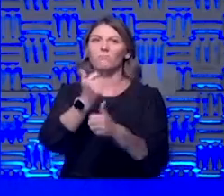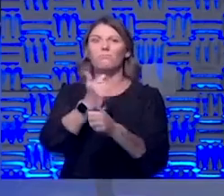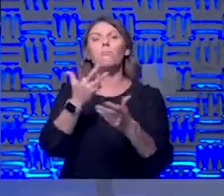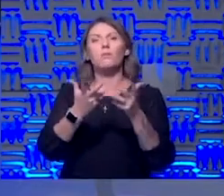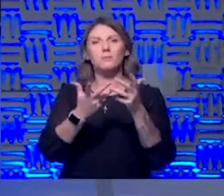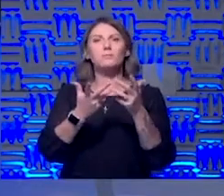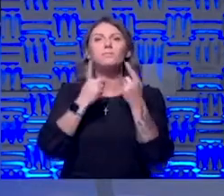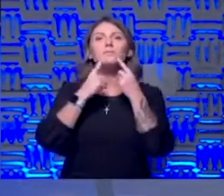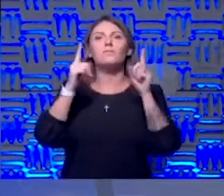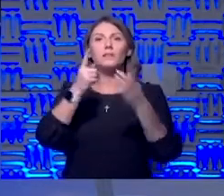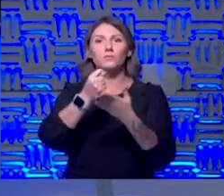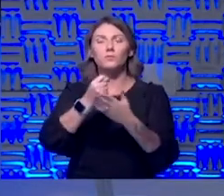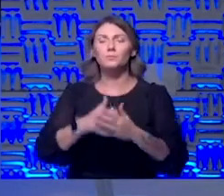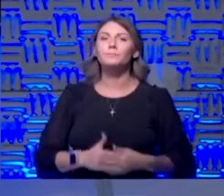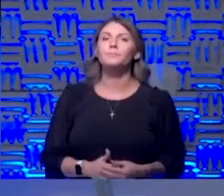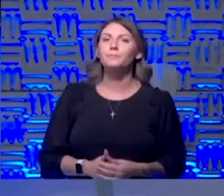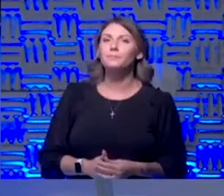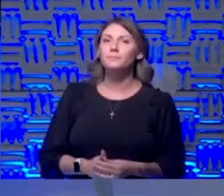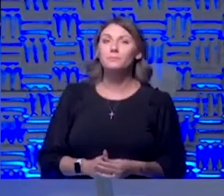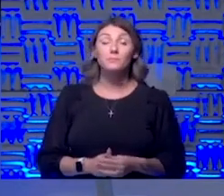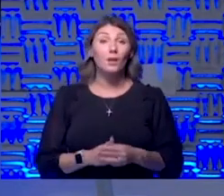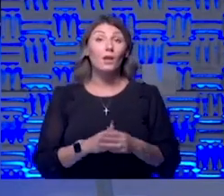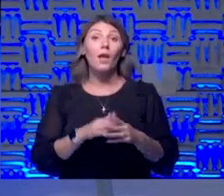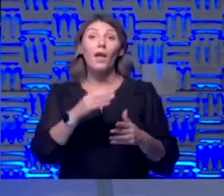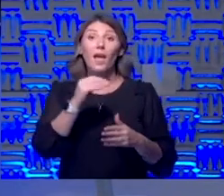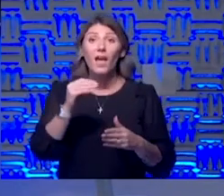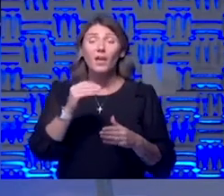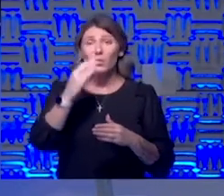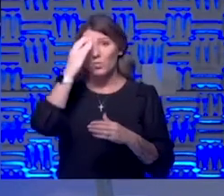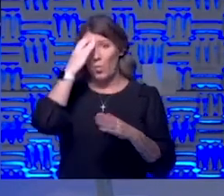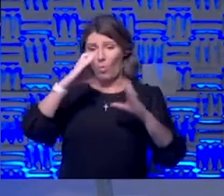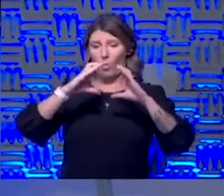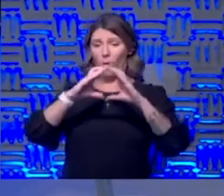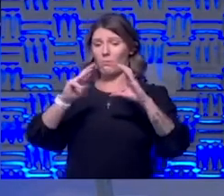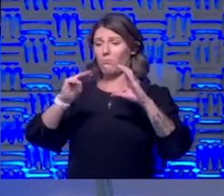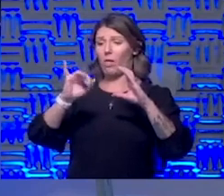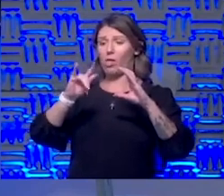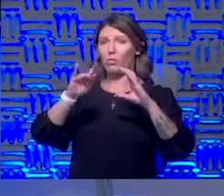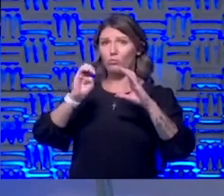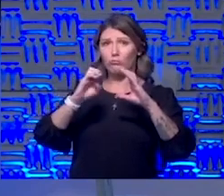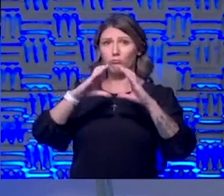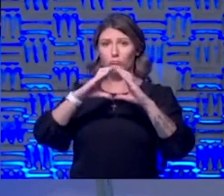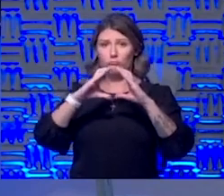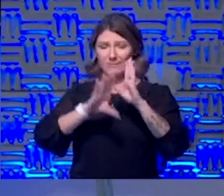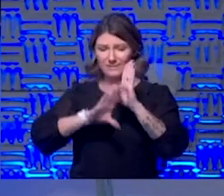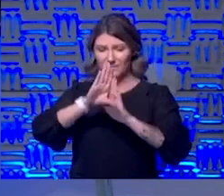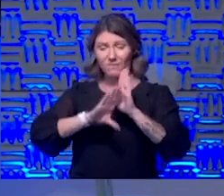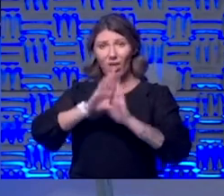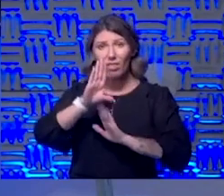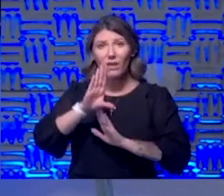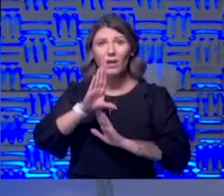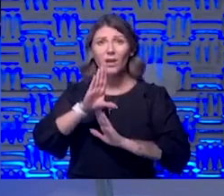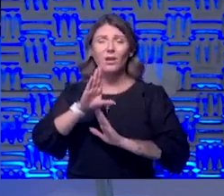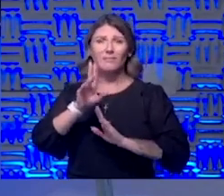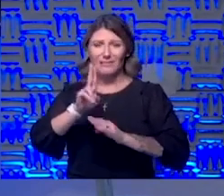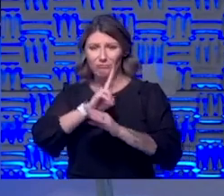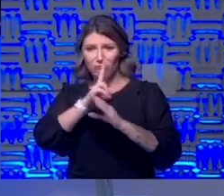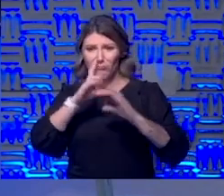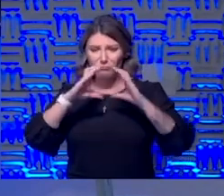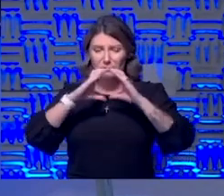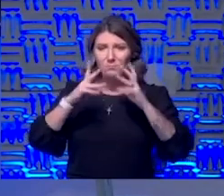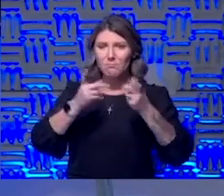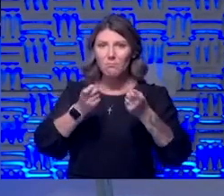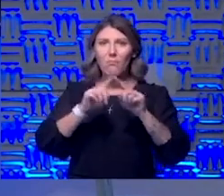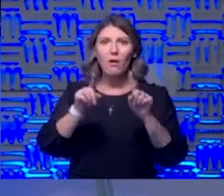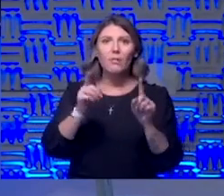and this is a molecule that be is being developed that melissa must refer to but there's so many